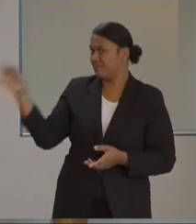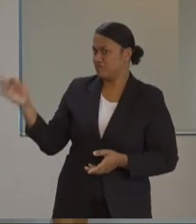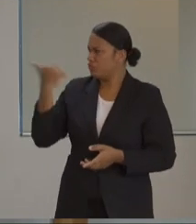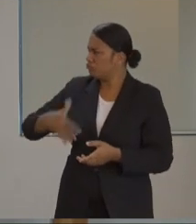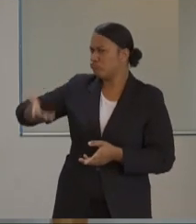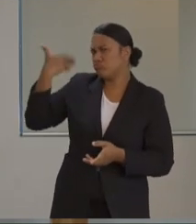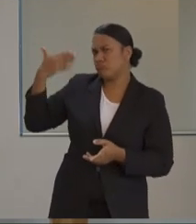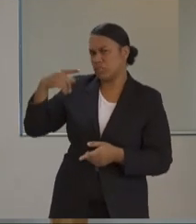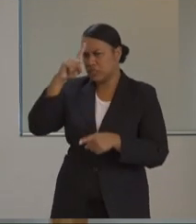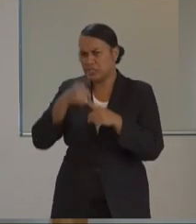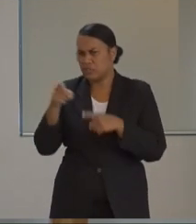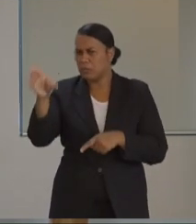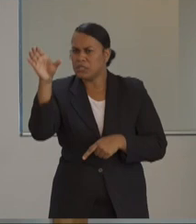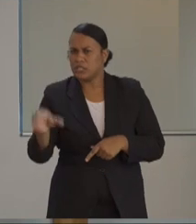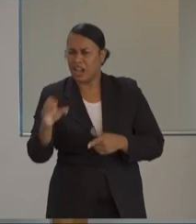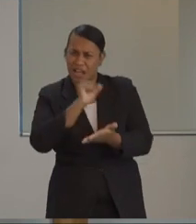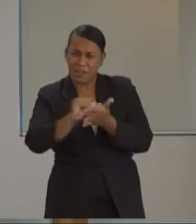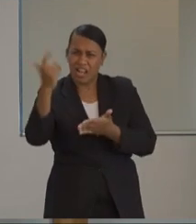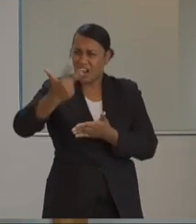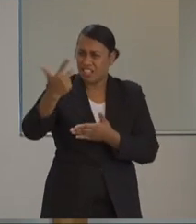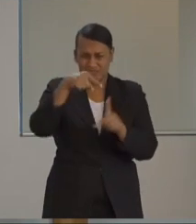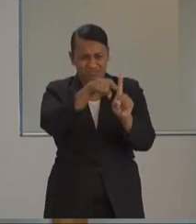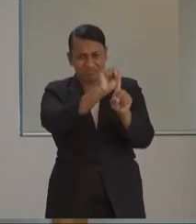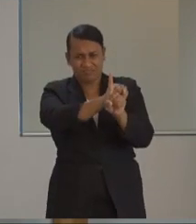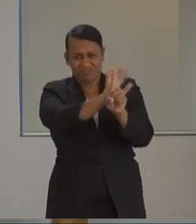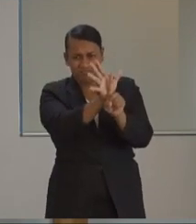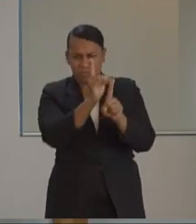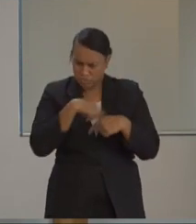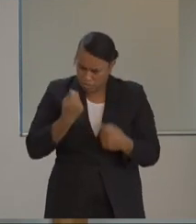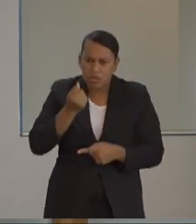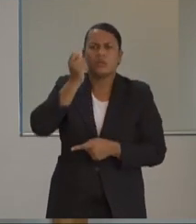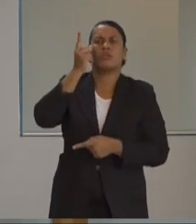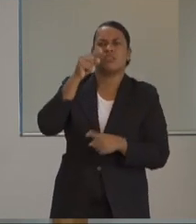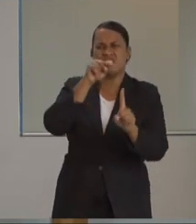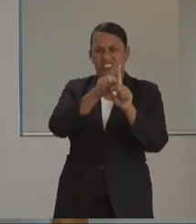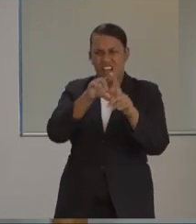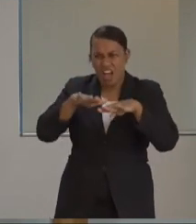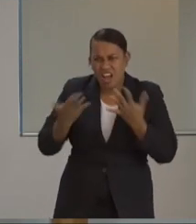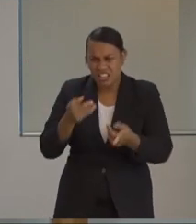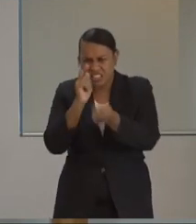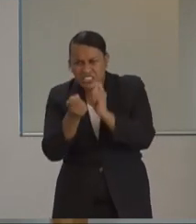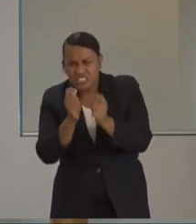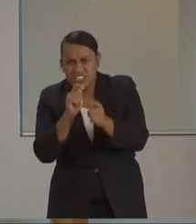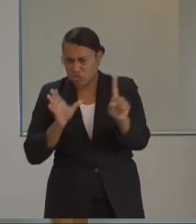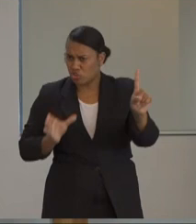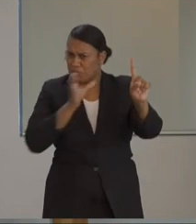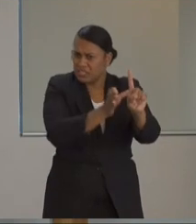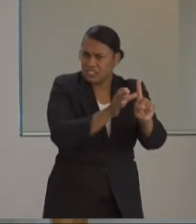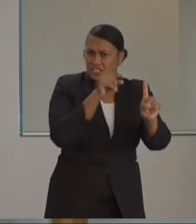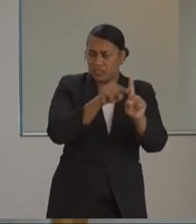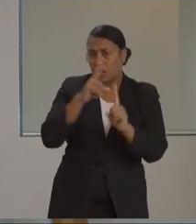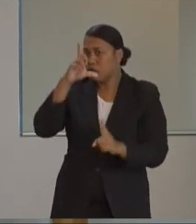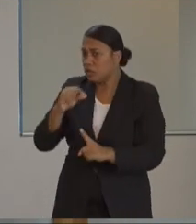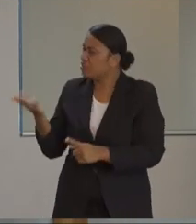close contacts have been taken into isolation and casual contact tracing has begun. Can you tell us a bit more about the community? Since there is